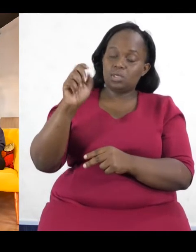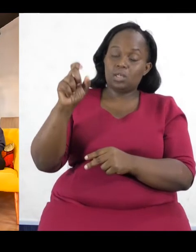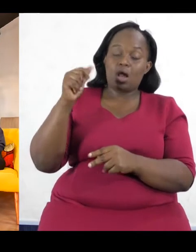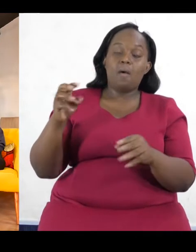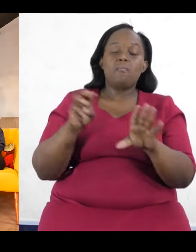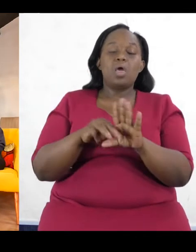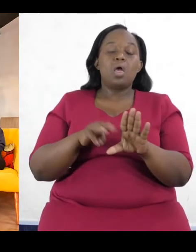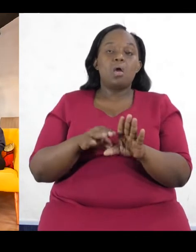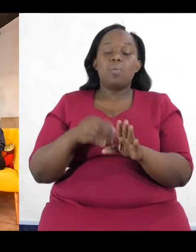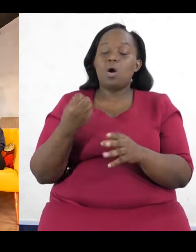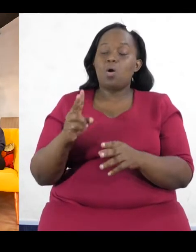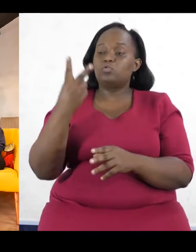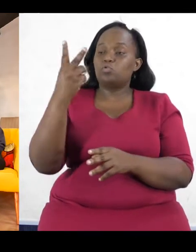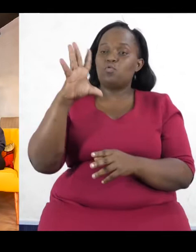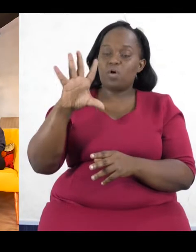Policy Cafe.